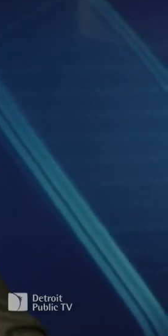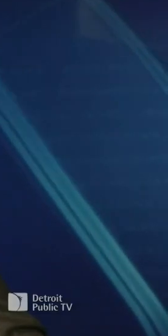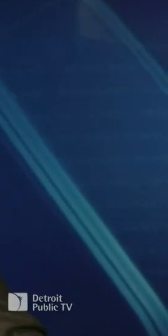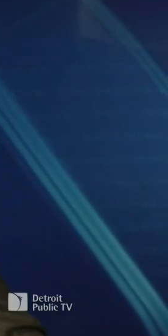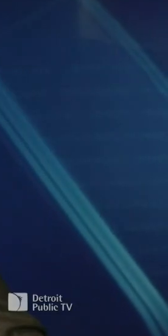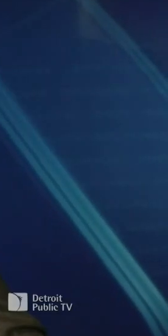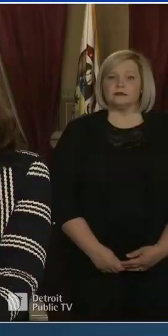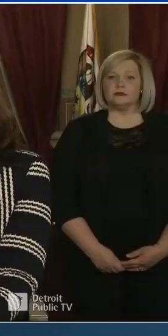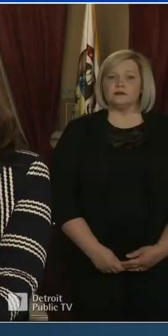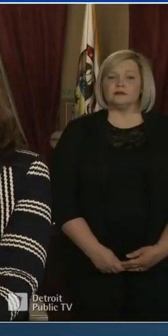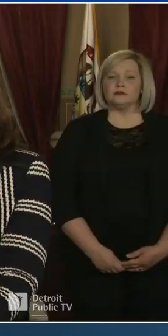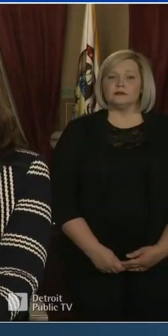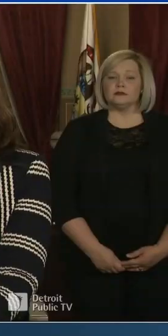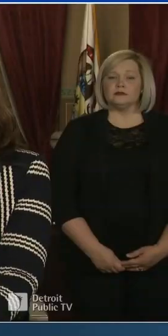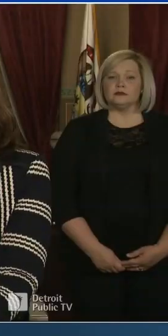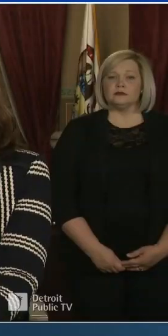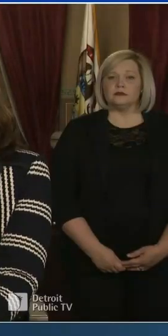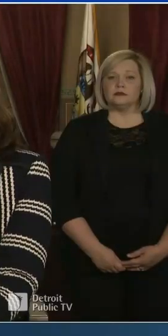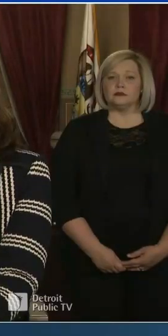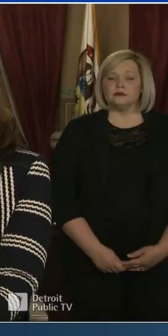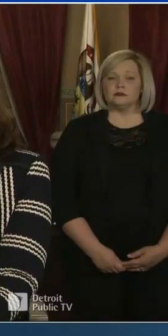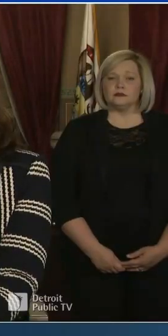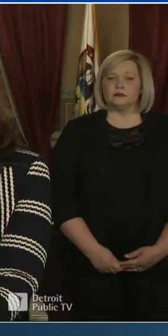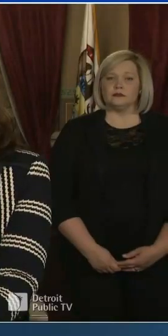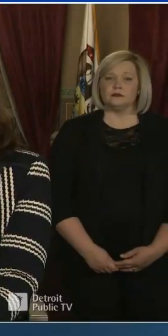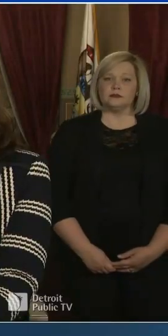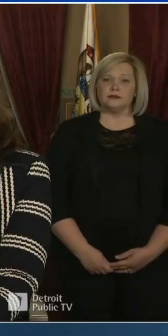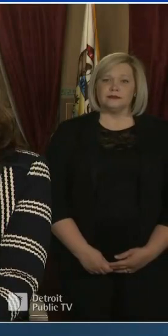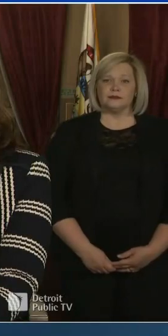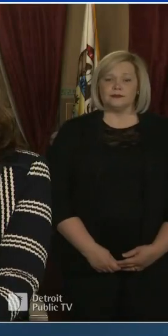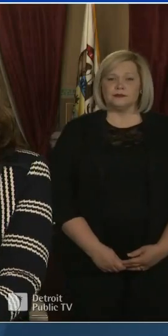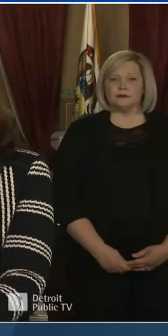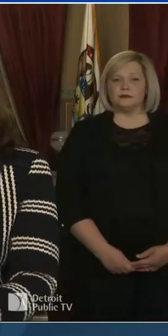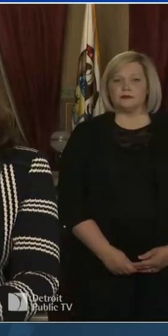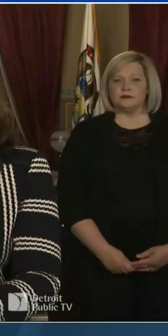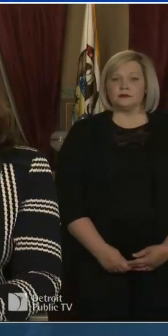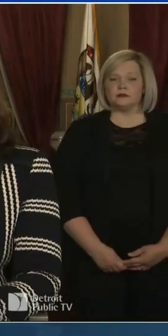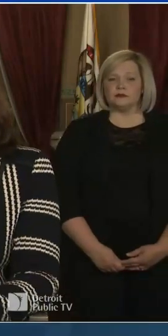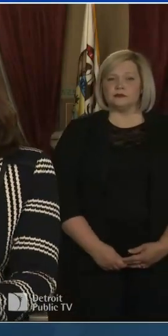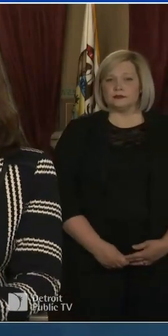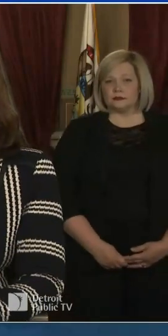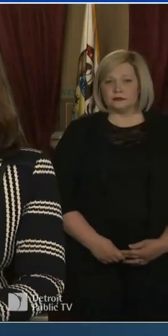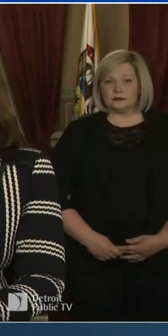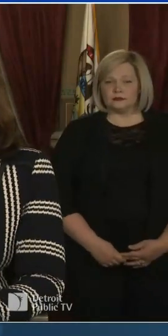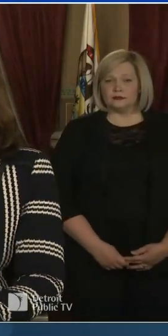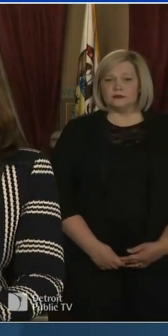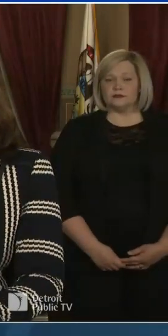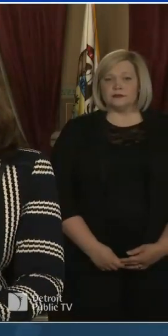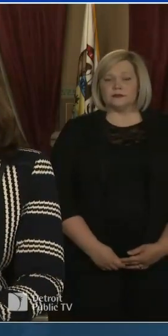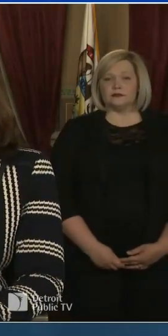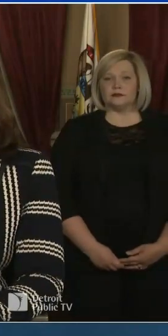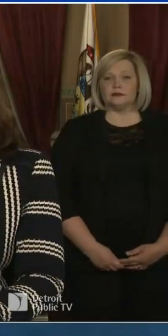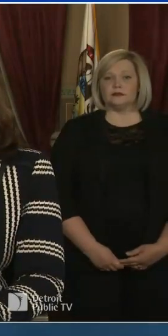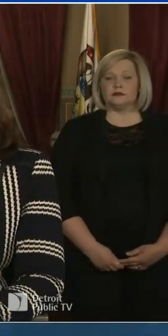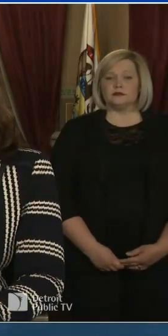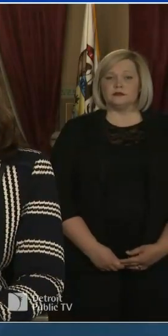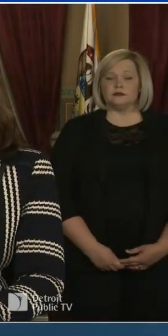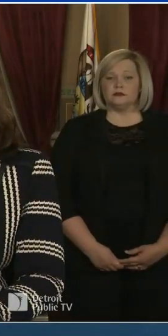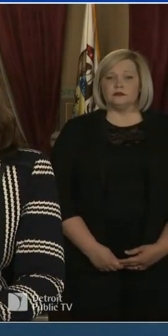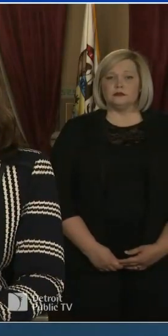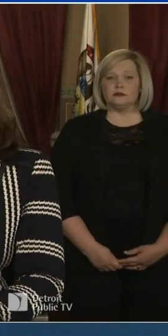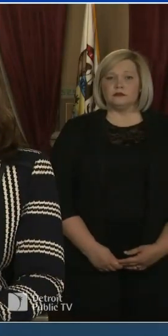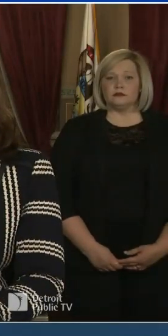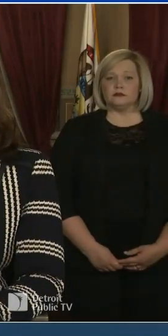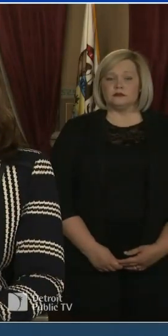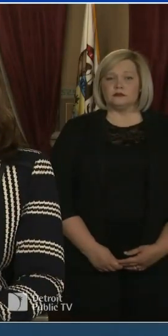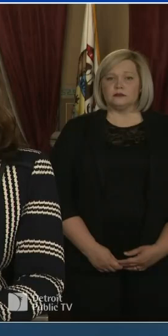Governor, I know that we're keeping track of the number of infections and sadly the number of people who died but there are some viewers who want to know why